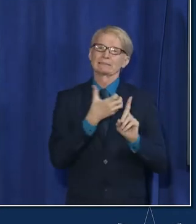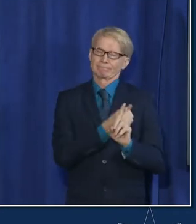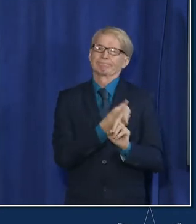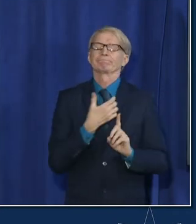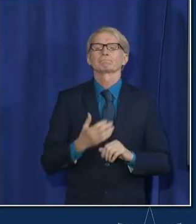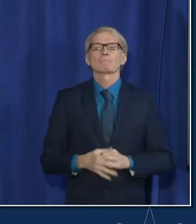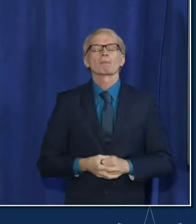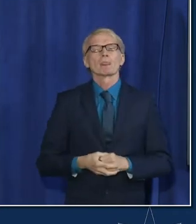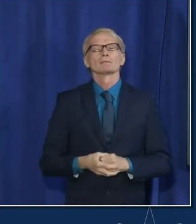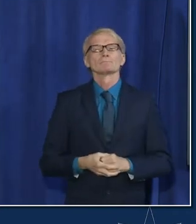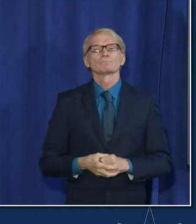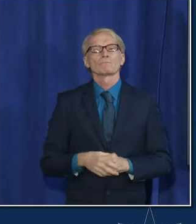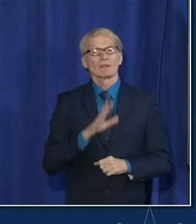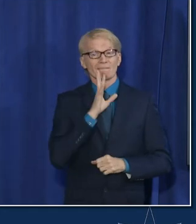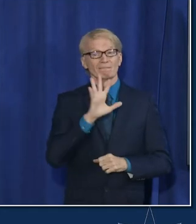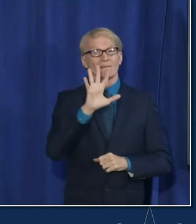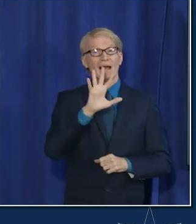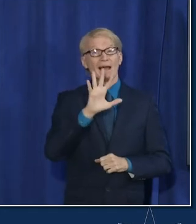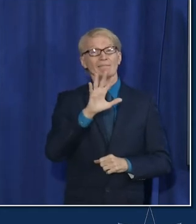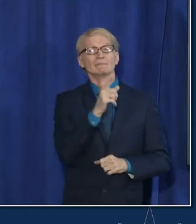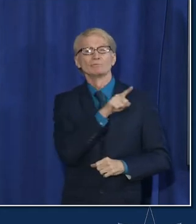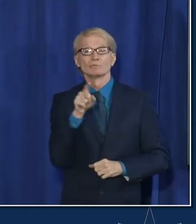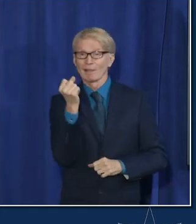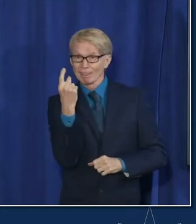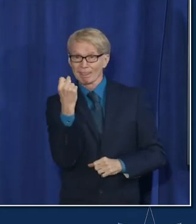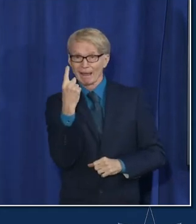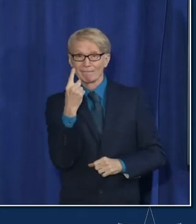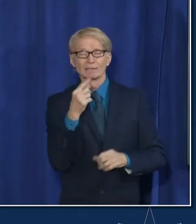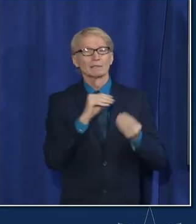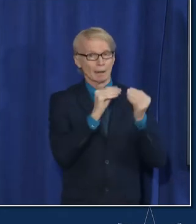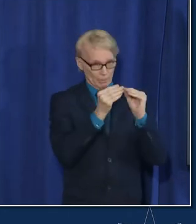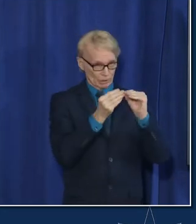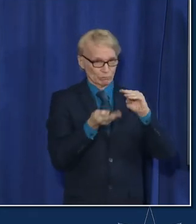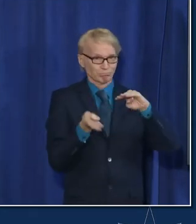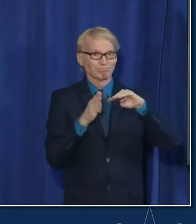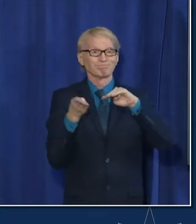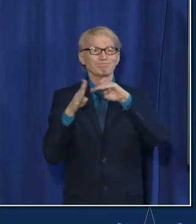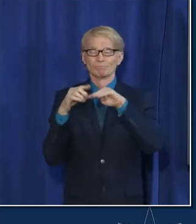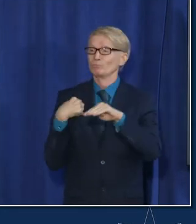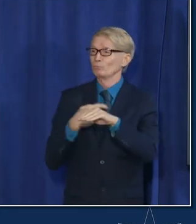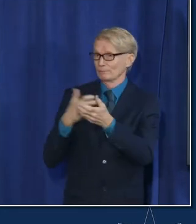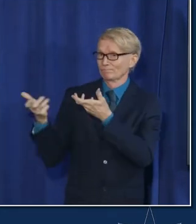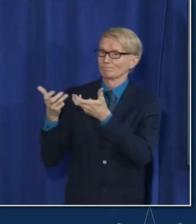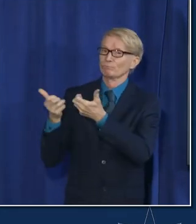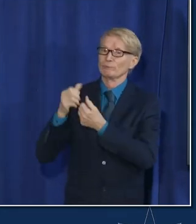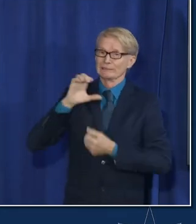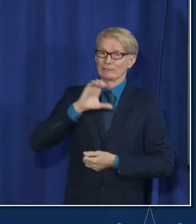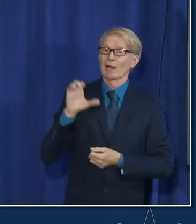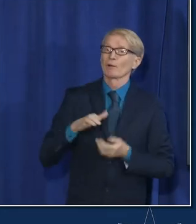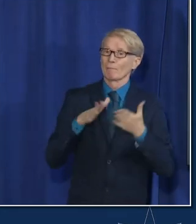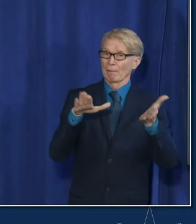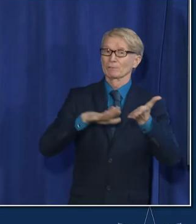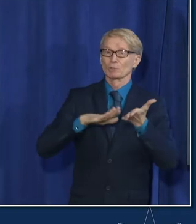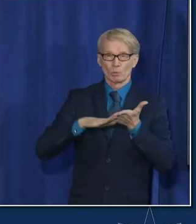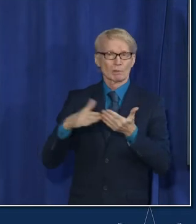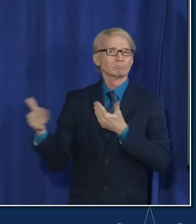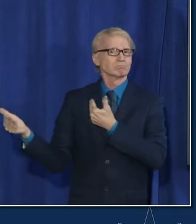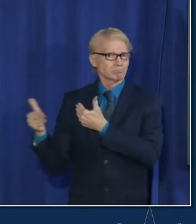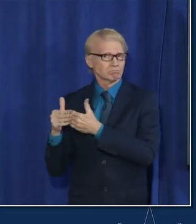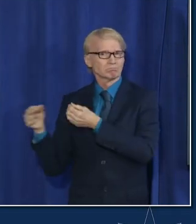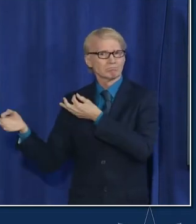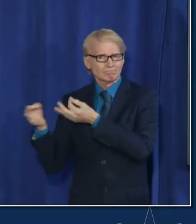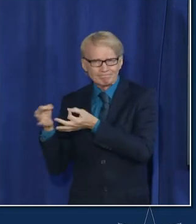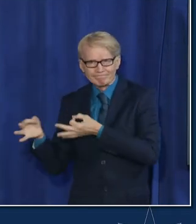11 year olds for vaccines does continue to rise you know we've been working with CPS closely on this and I've been pleased with the relatively quick